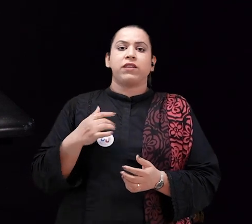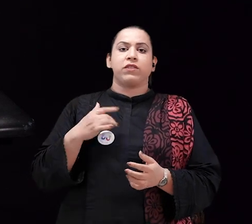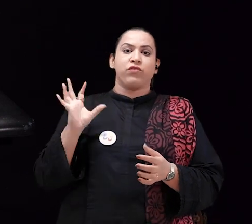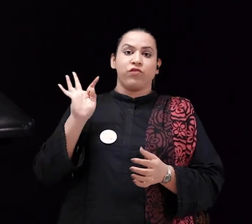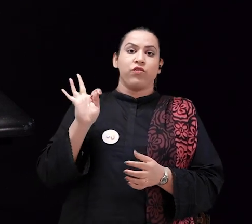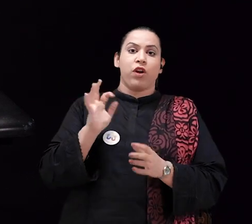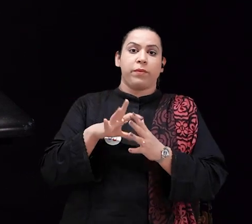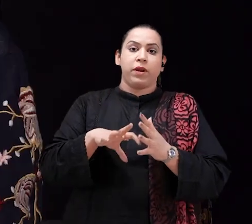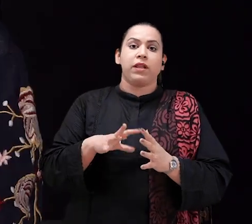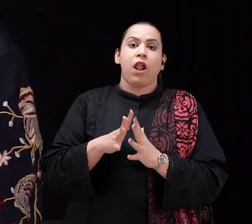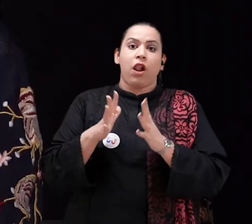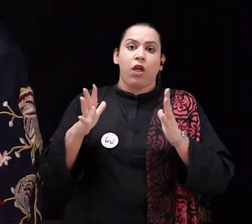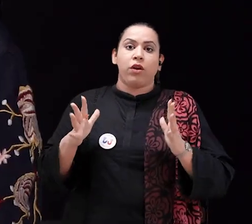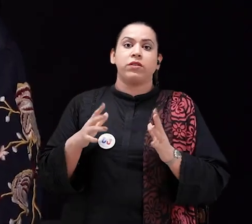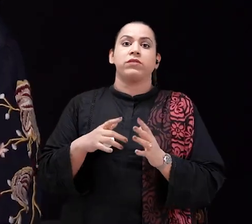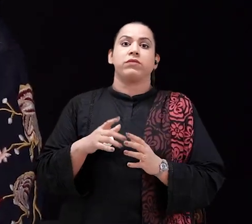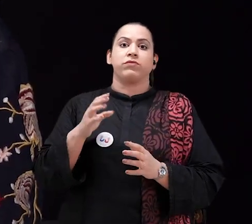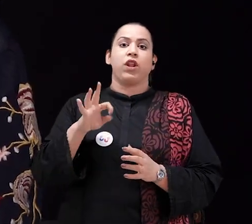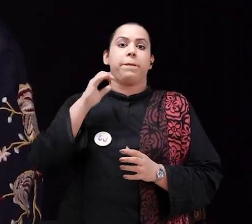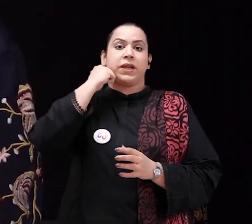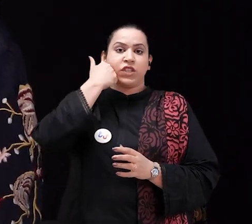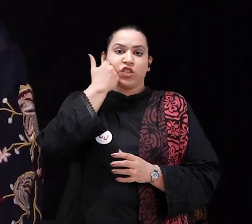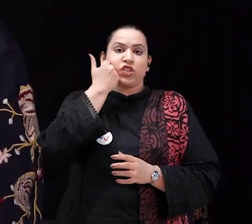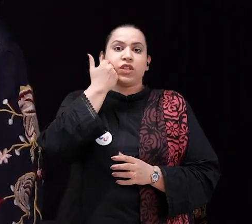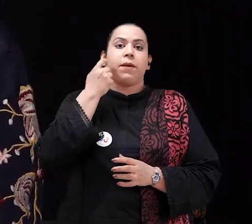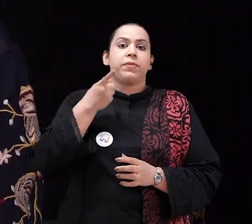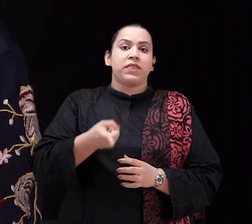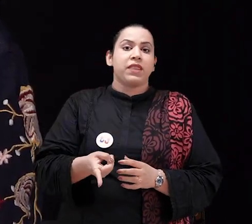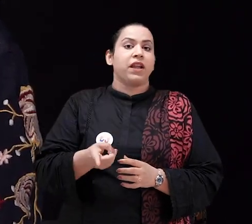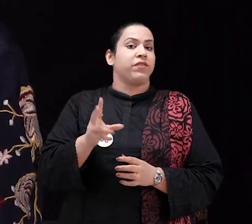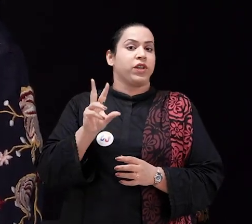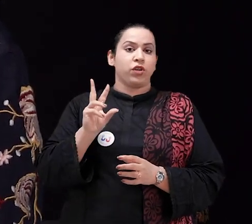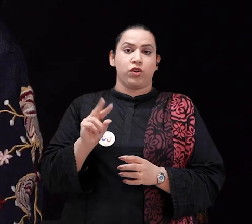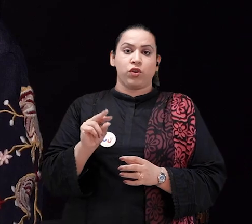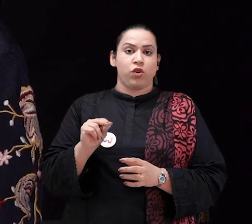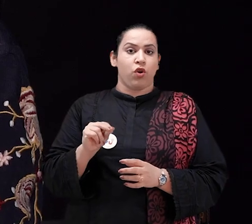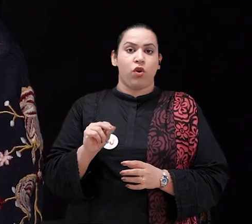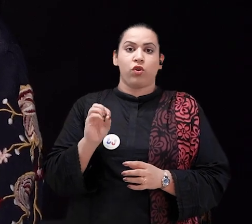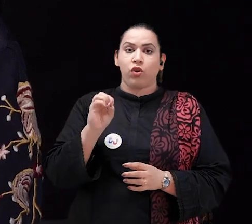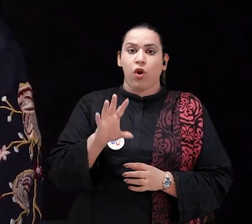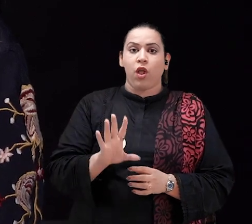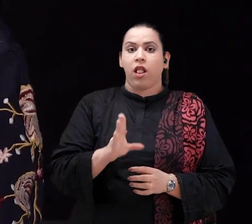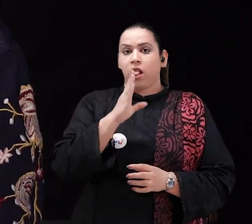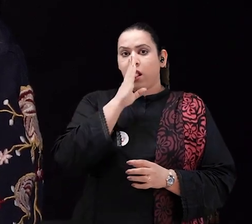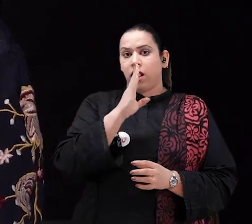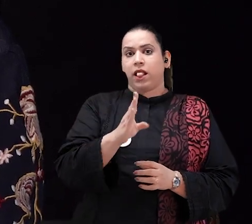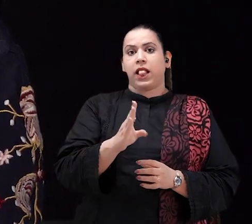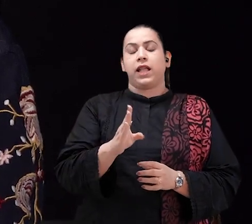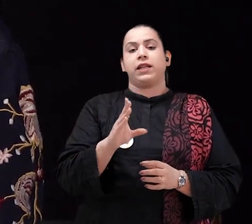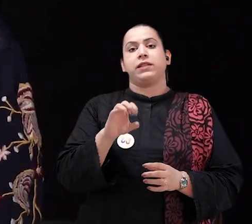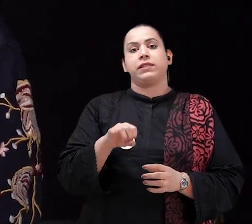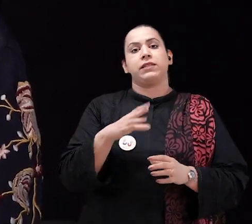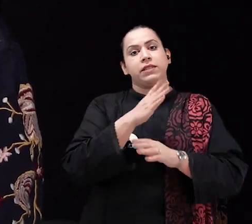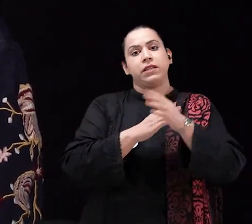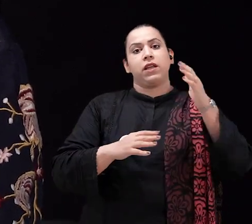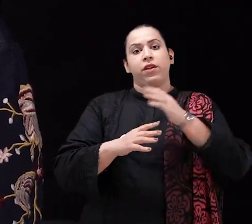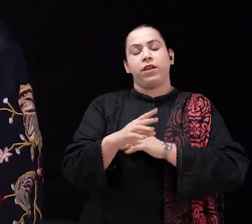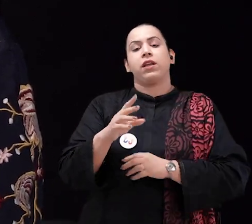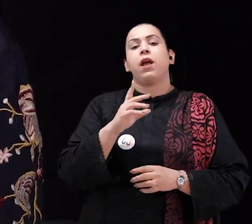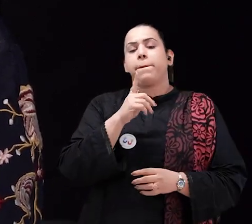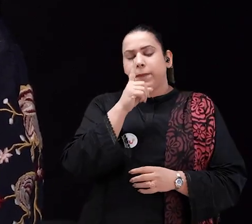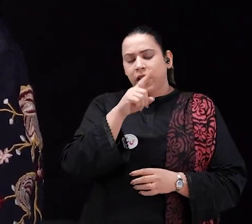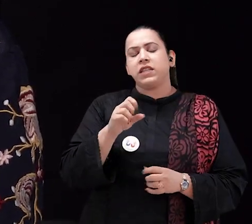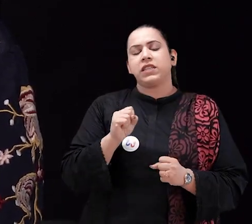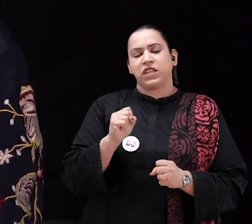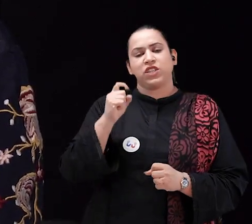relevant professionals. We sat down and formulated a law for Punjab that would